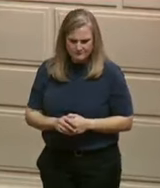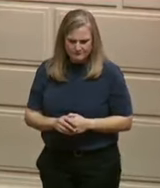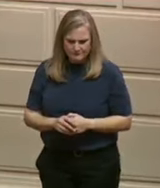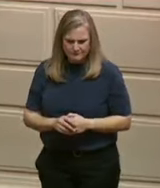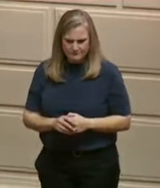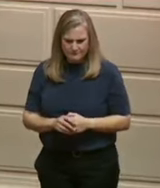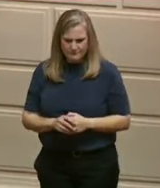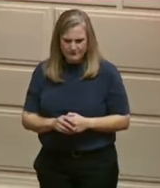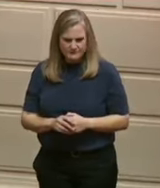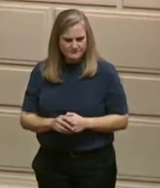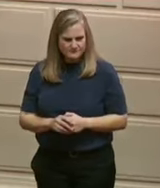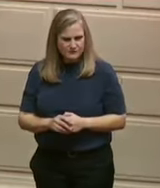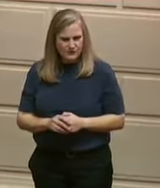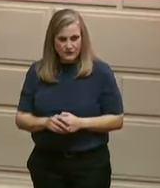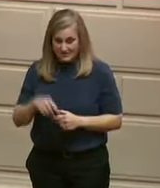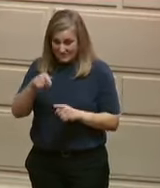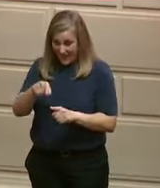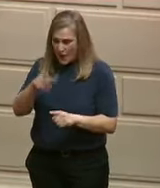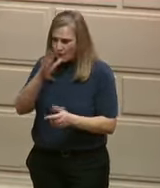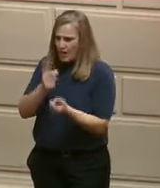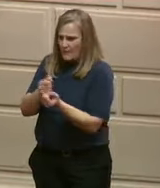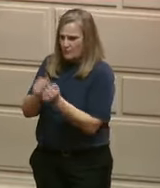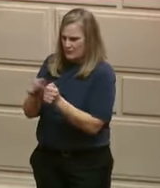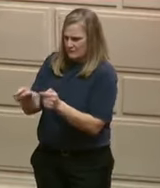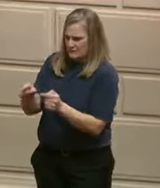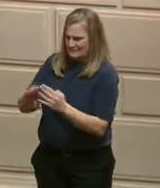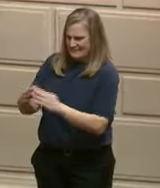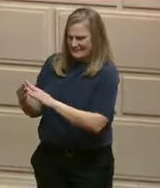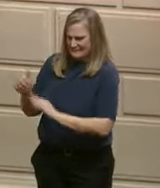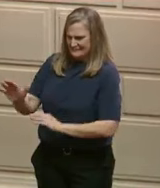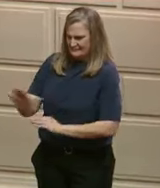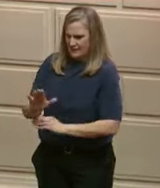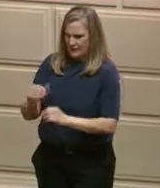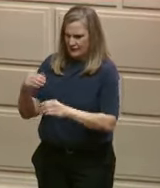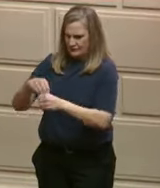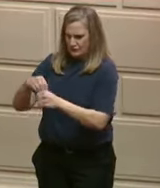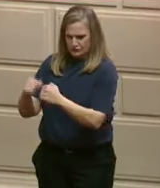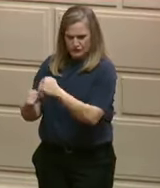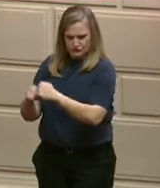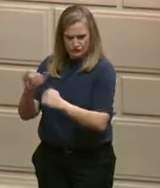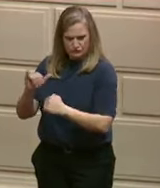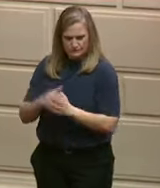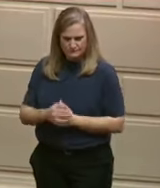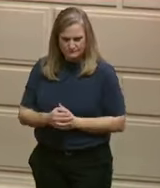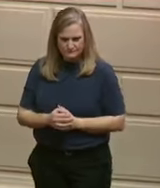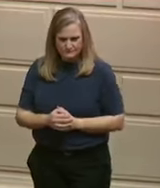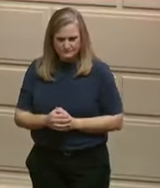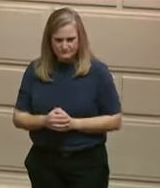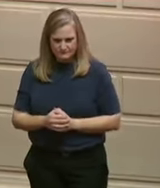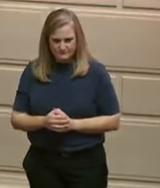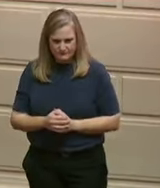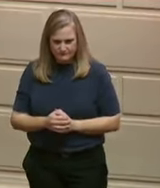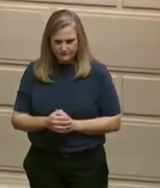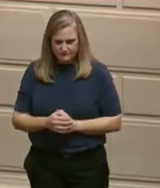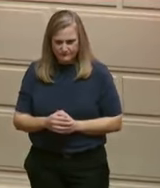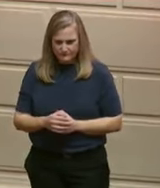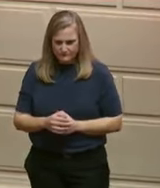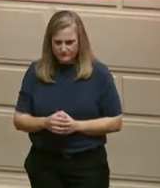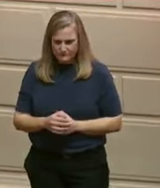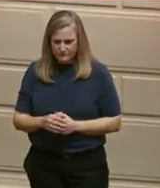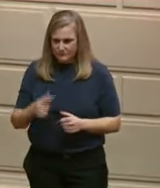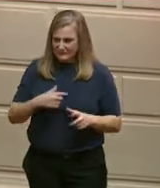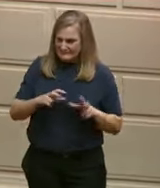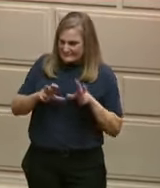to do the same. That's why my budget will call for another $5 million so this program can